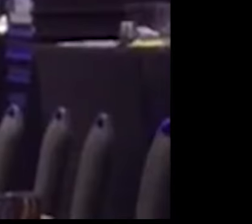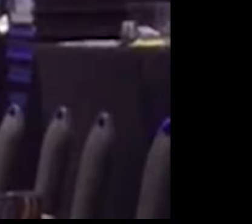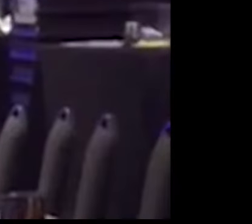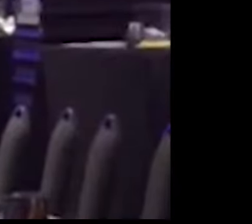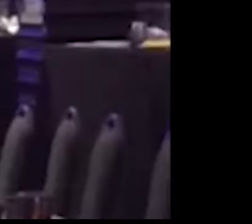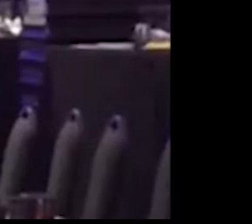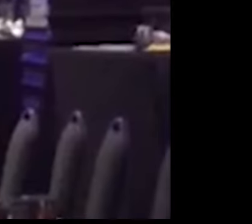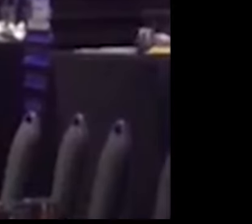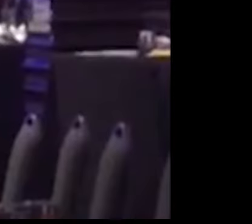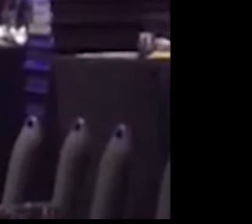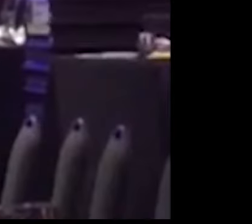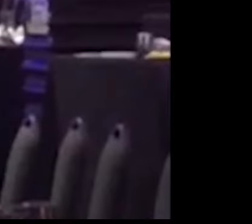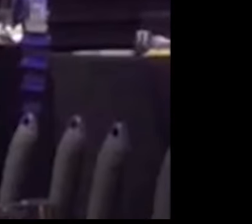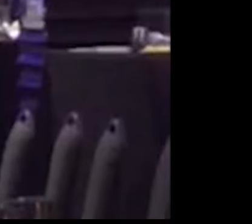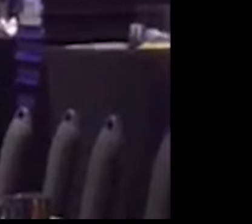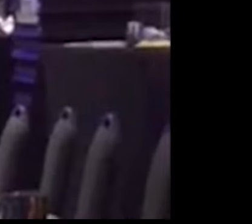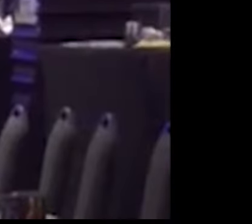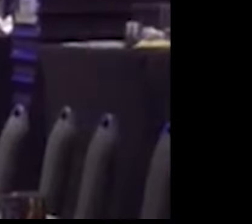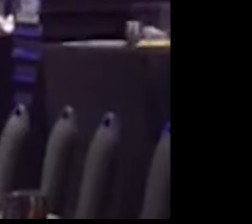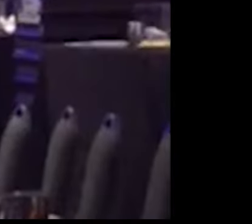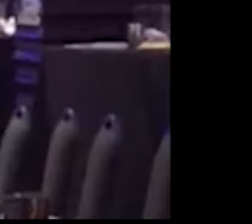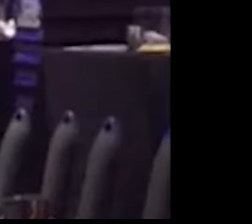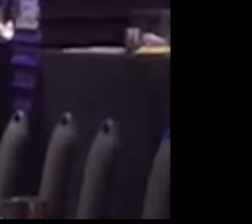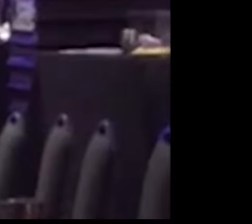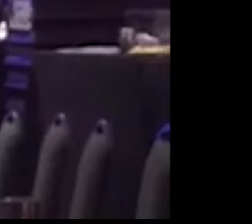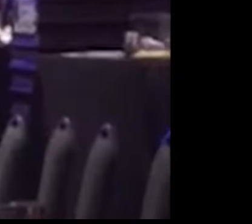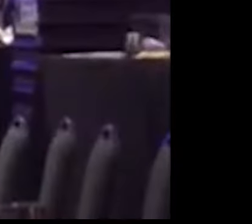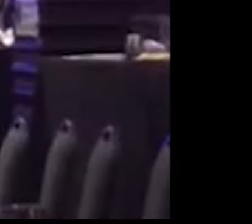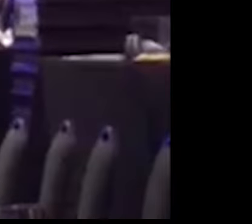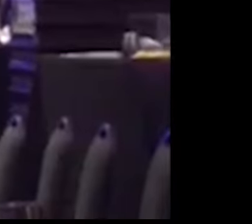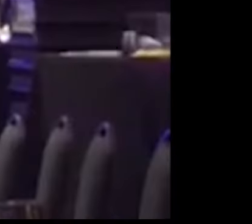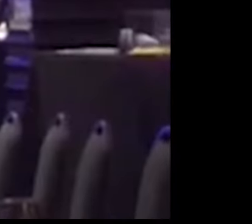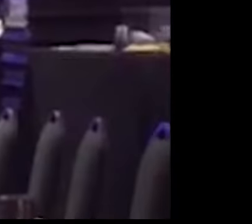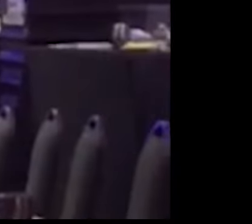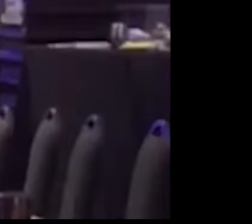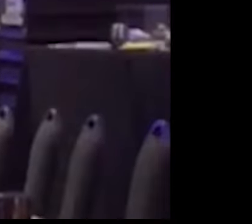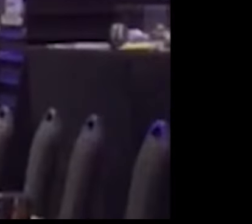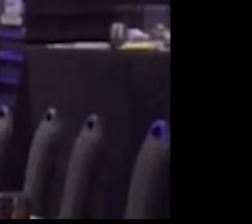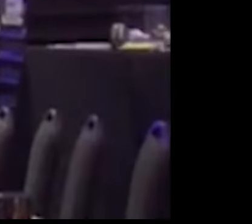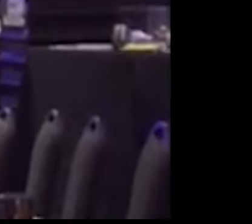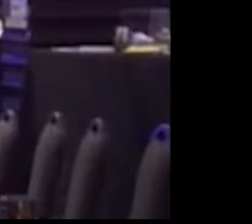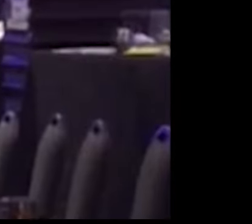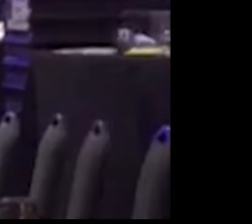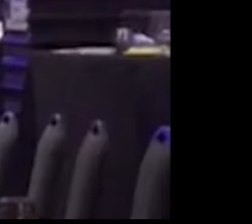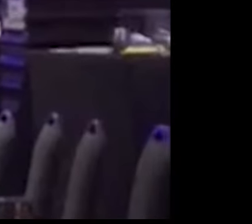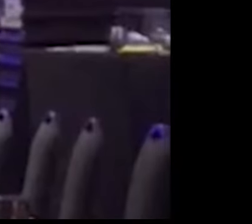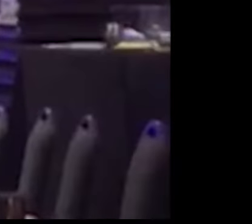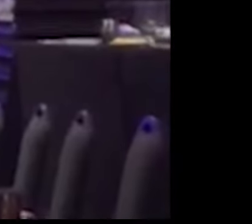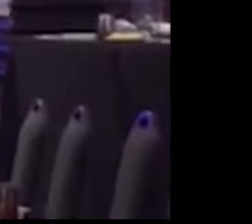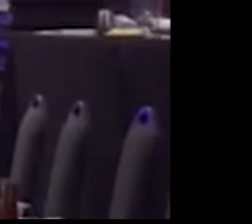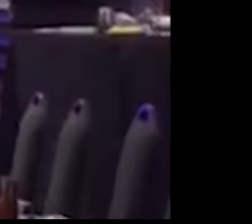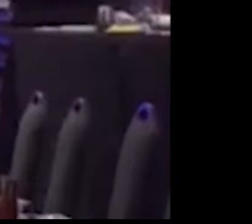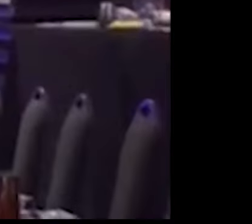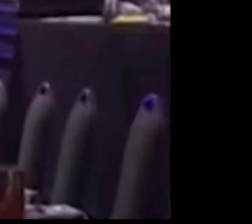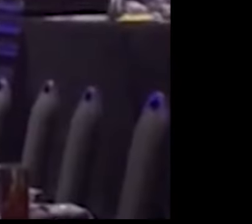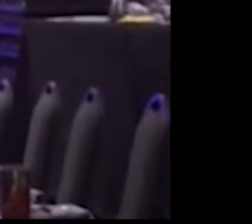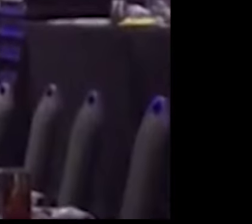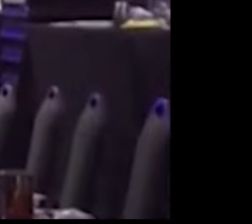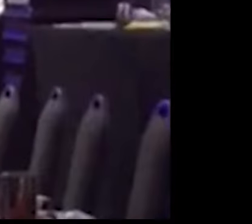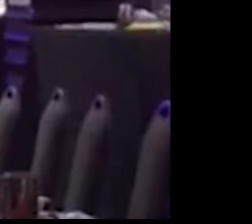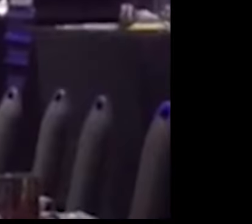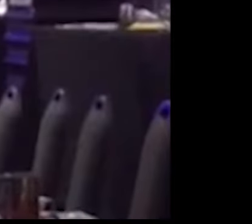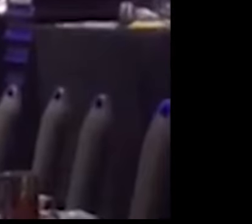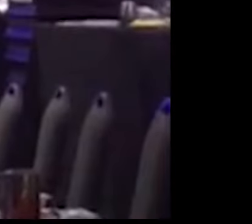He ranks 15th in his class academically. He's going to be playing football while attending Austin College. From Fort Worth, Western